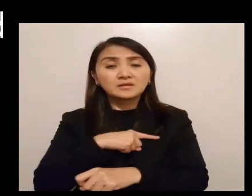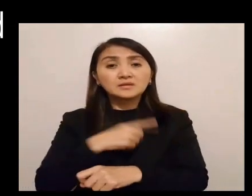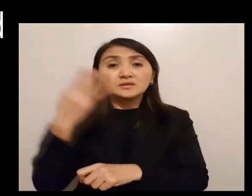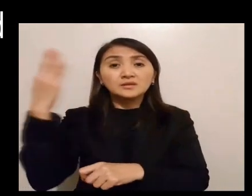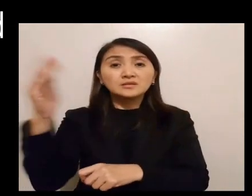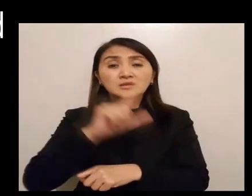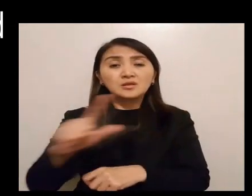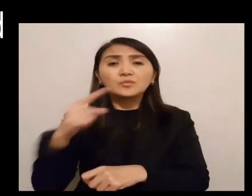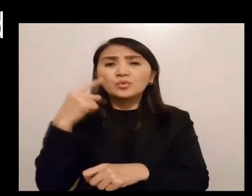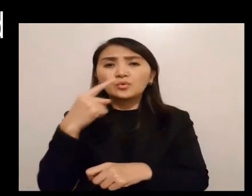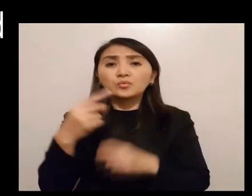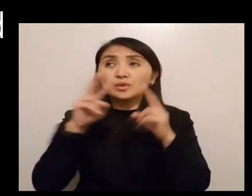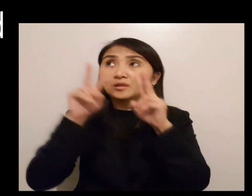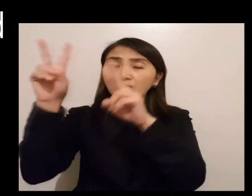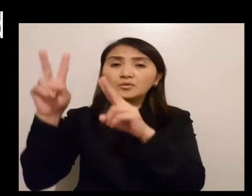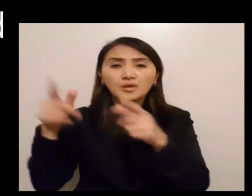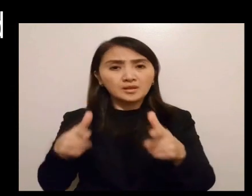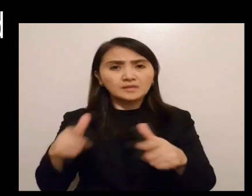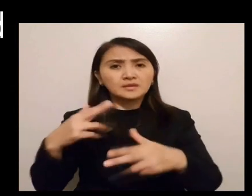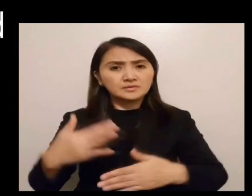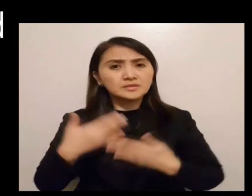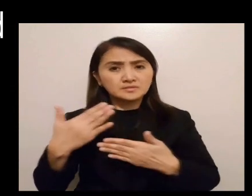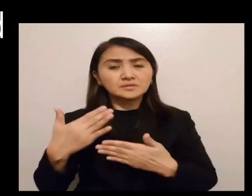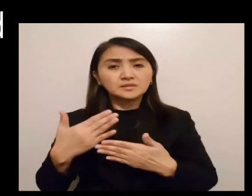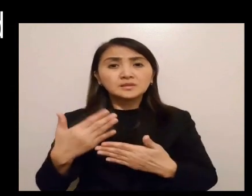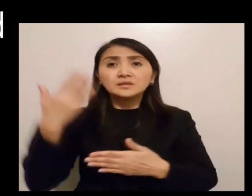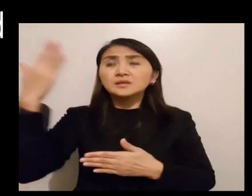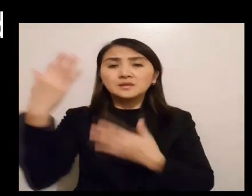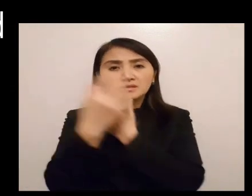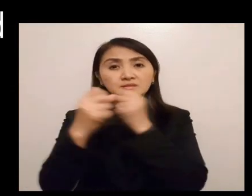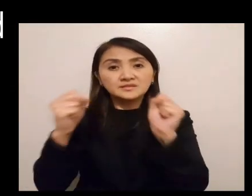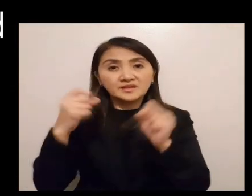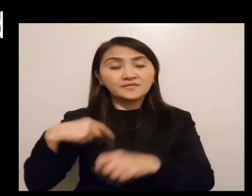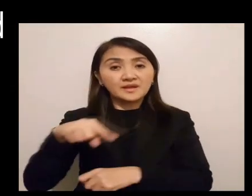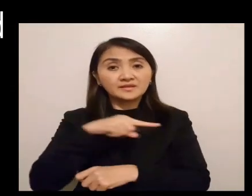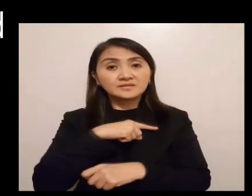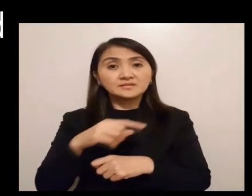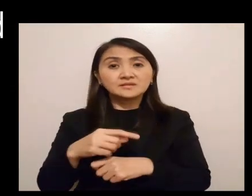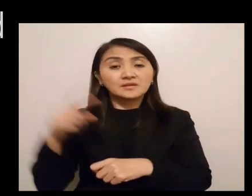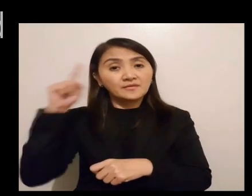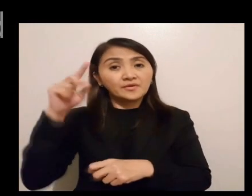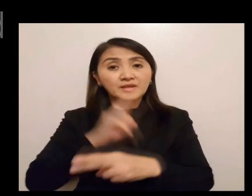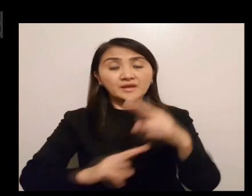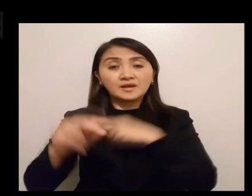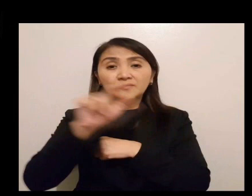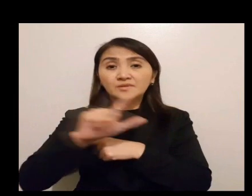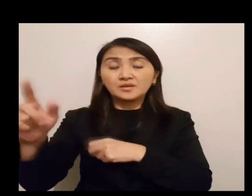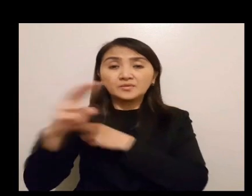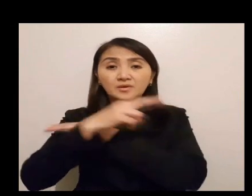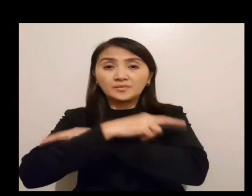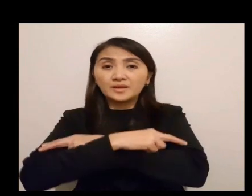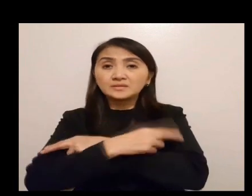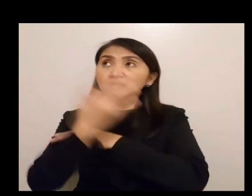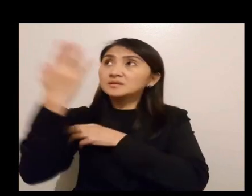save us. This is the Lord for whom we looked. Let us rejoice and be glad that he has saved us. For